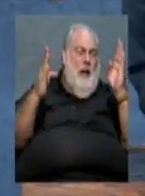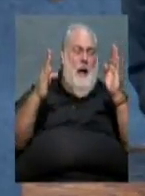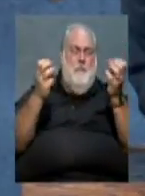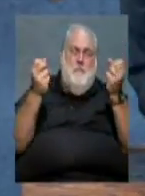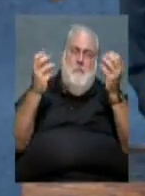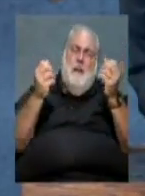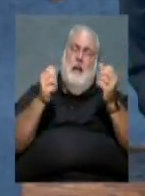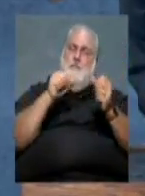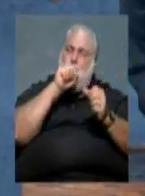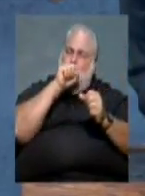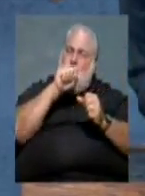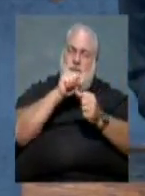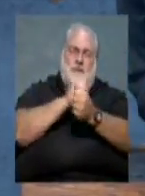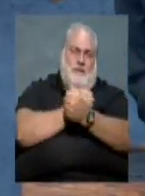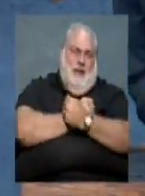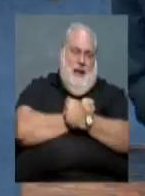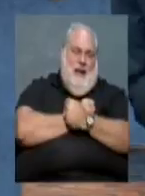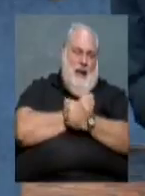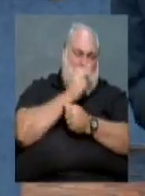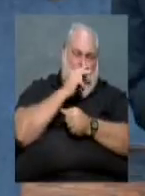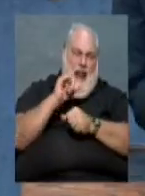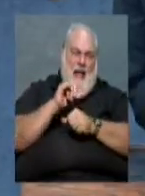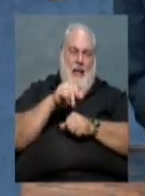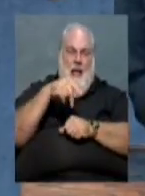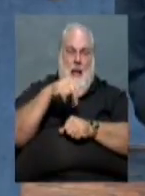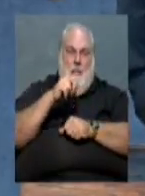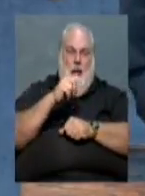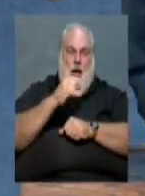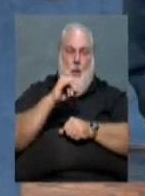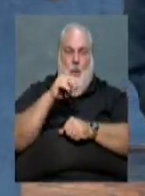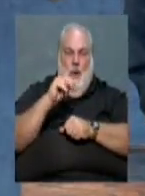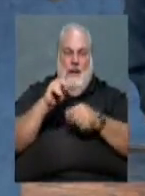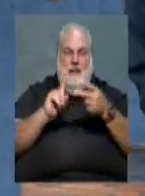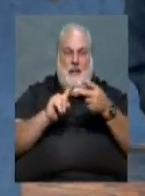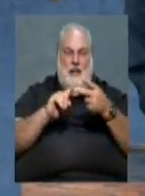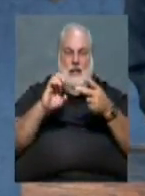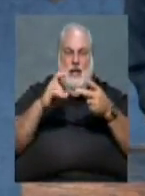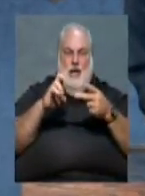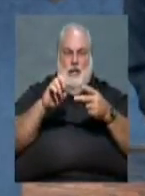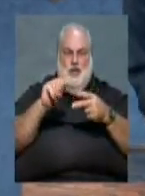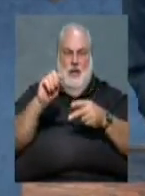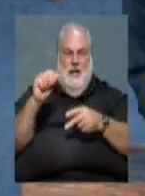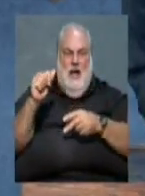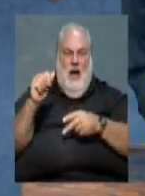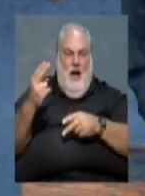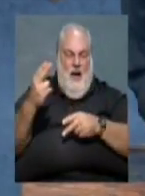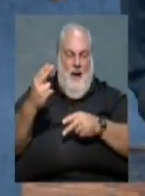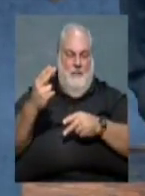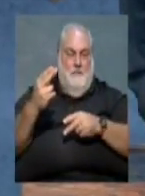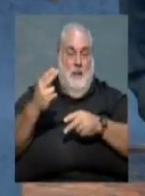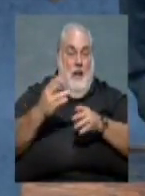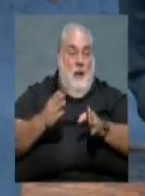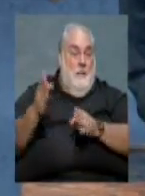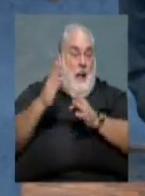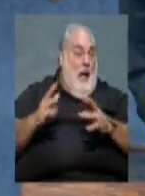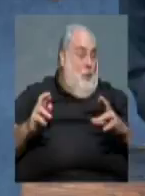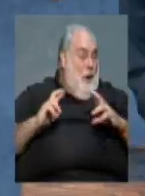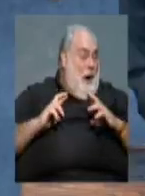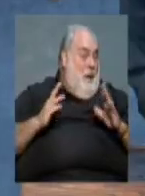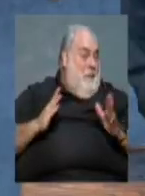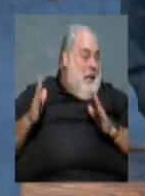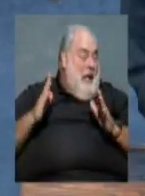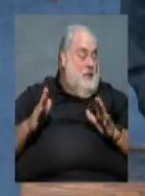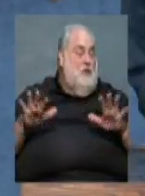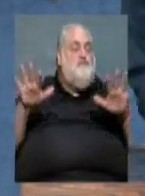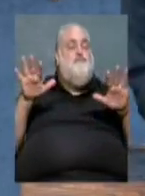memories of opening exhibits such as the Penguin Exhibit and the Cheetah Exhibit. His plans for retirement include taking it